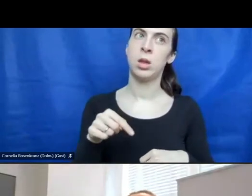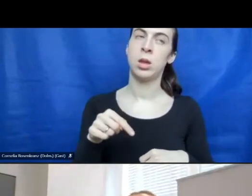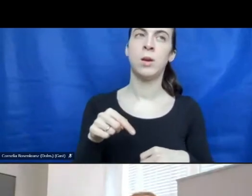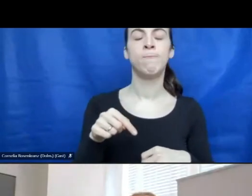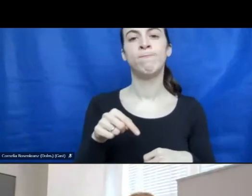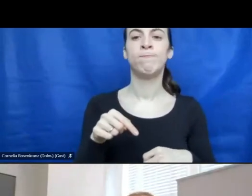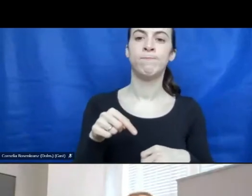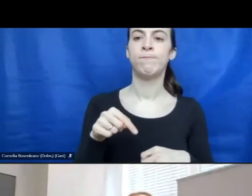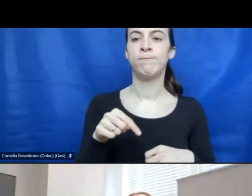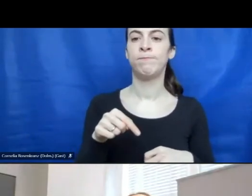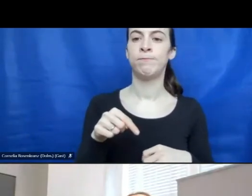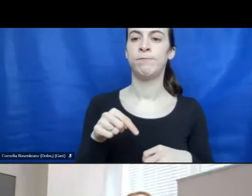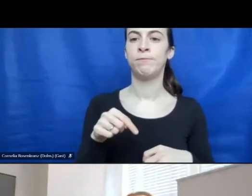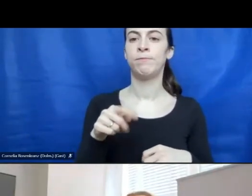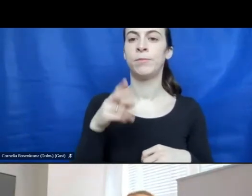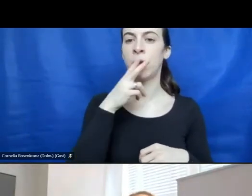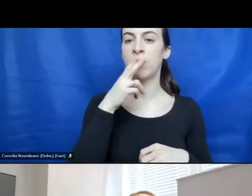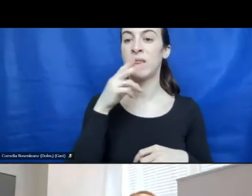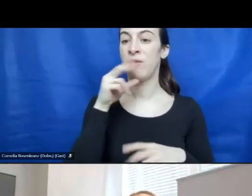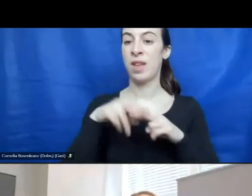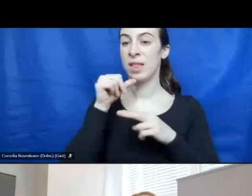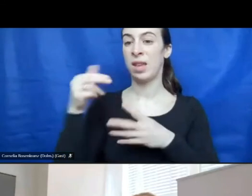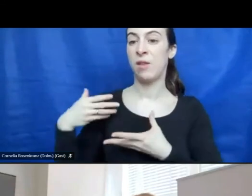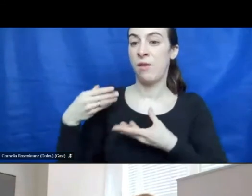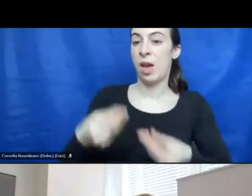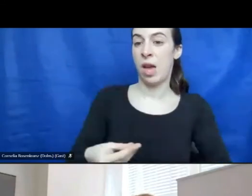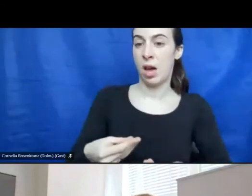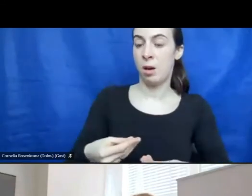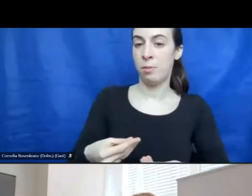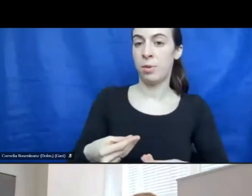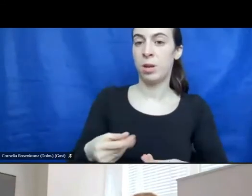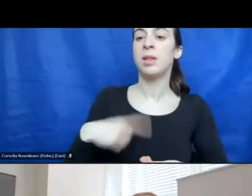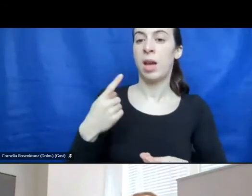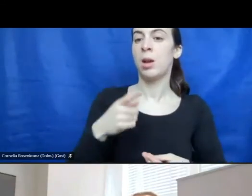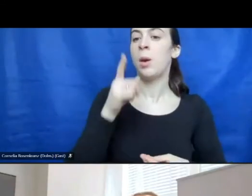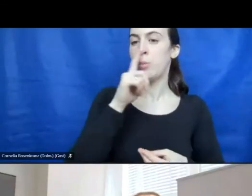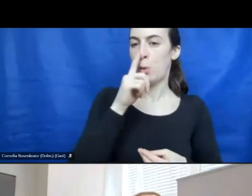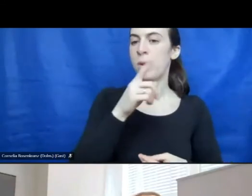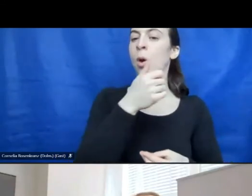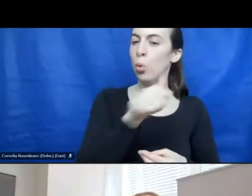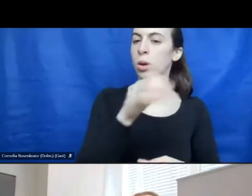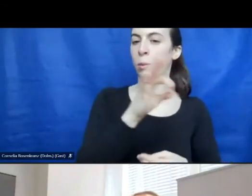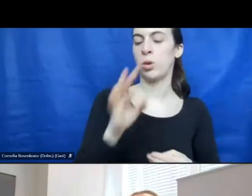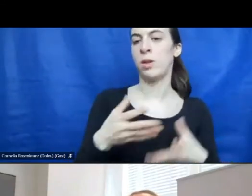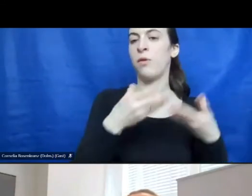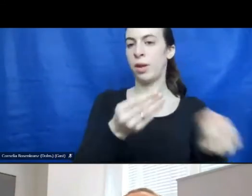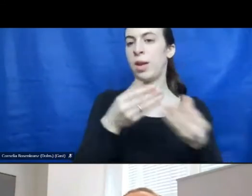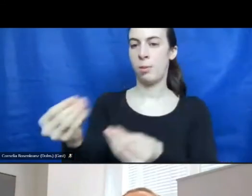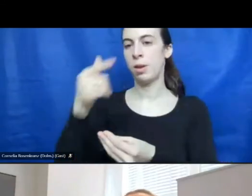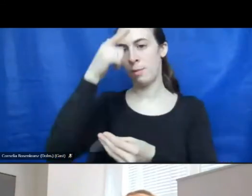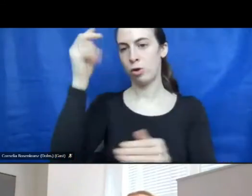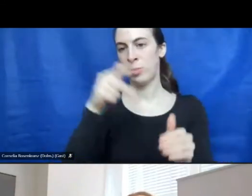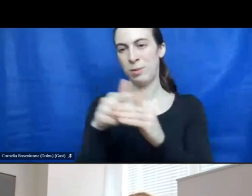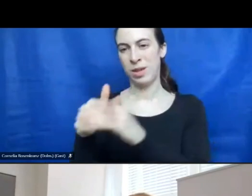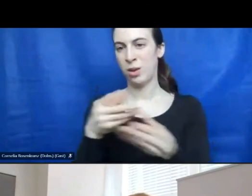that's not inherited to 100% to individuals with disabilities. And I don't think